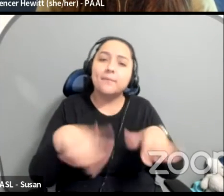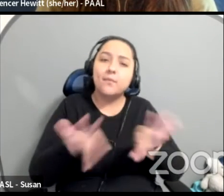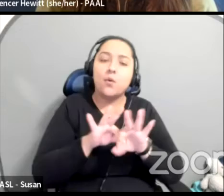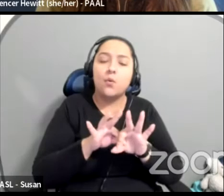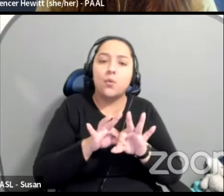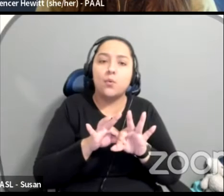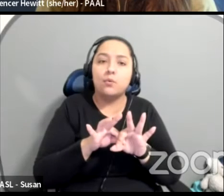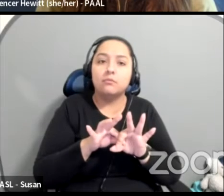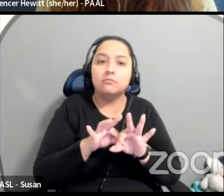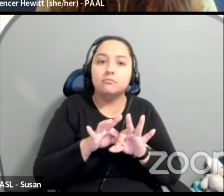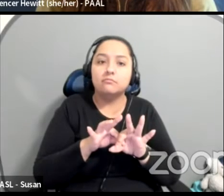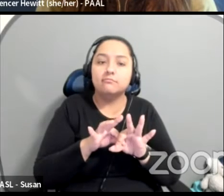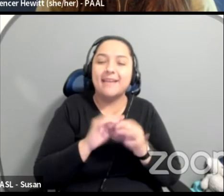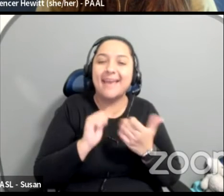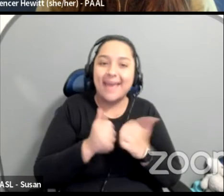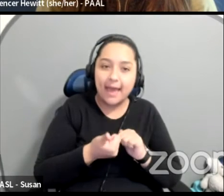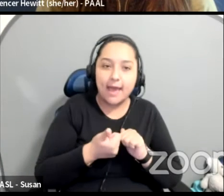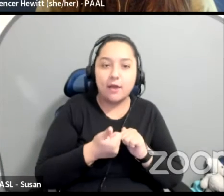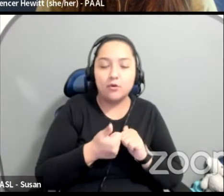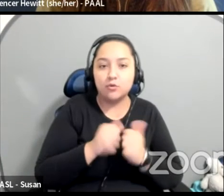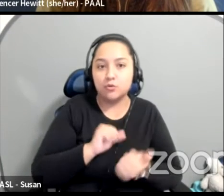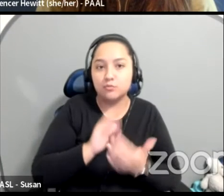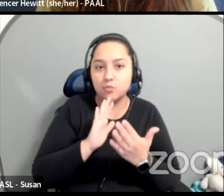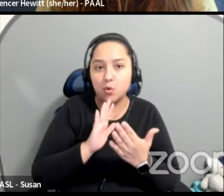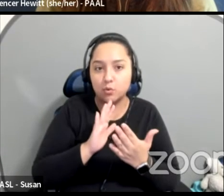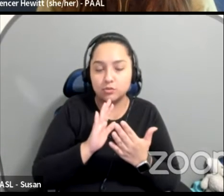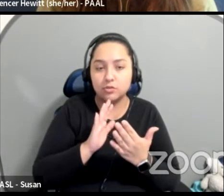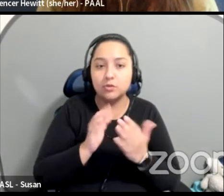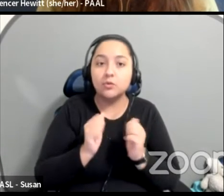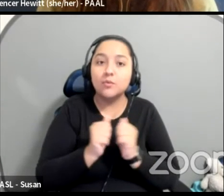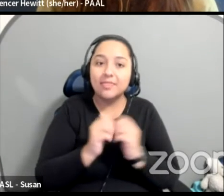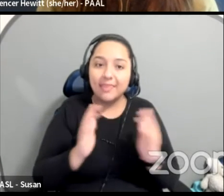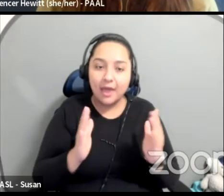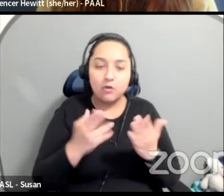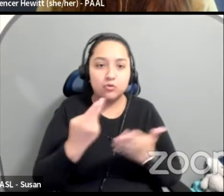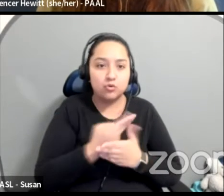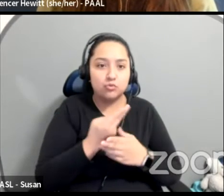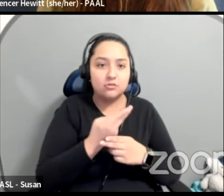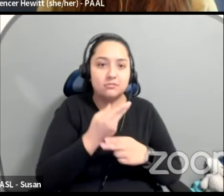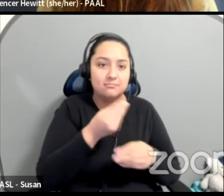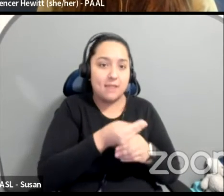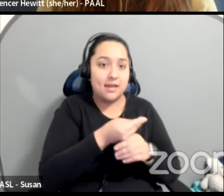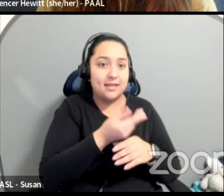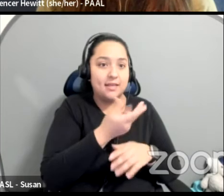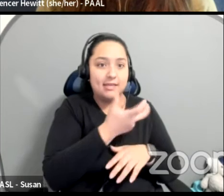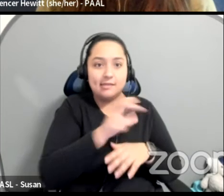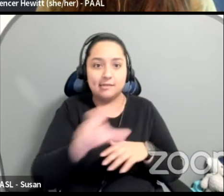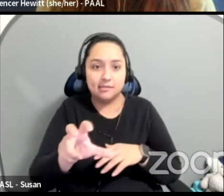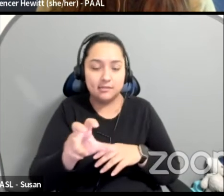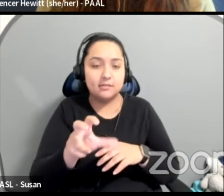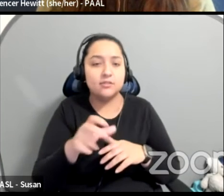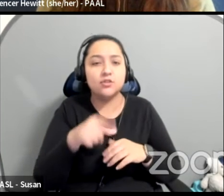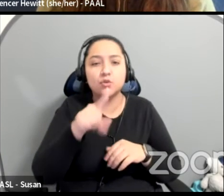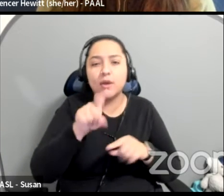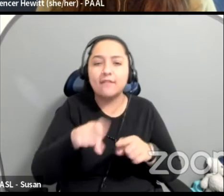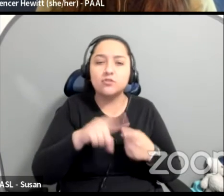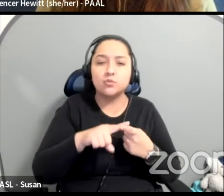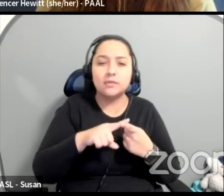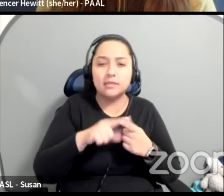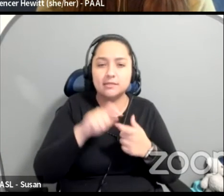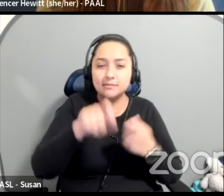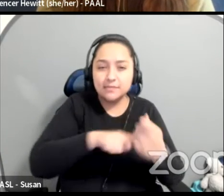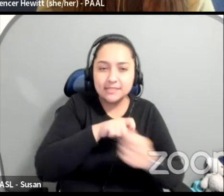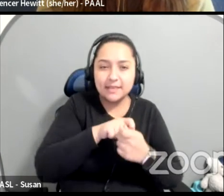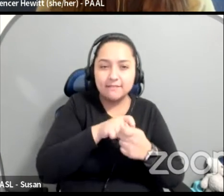without cannibalizing money that you already get. So I think there has to be very specific. have to be very strategic about